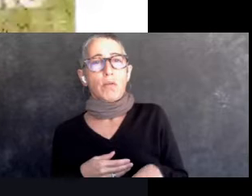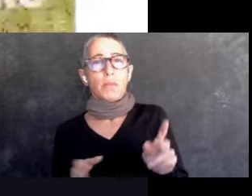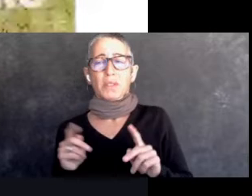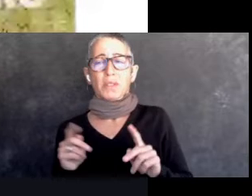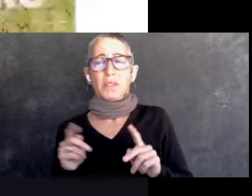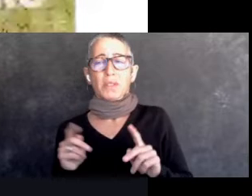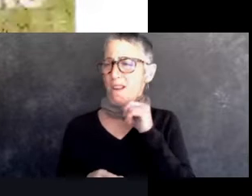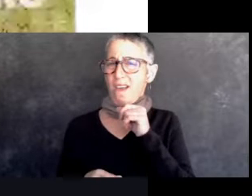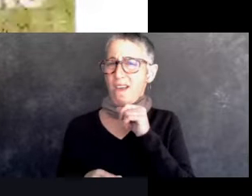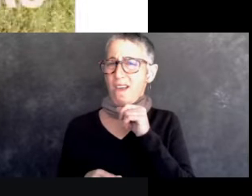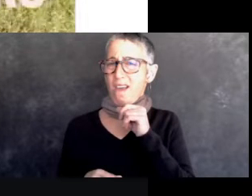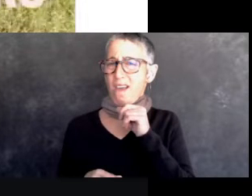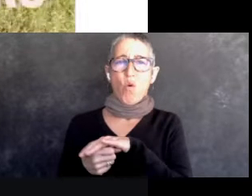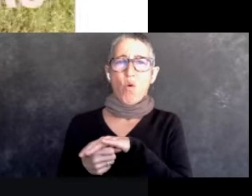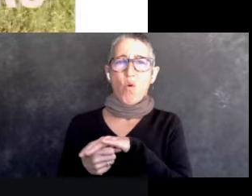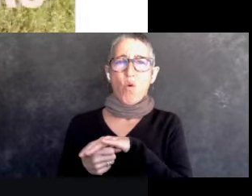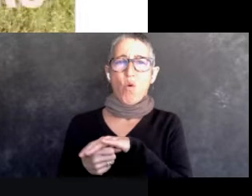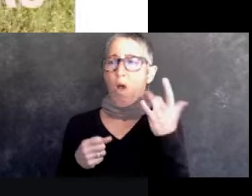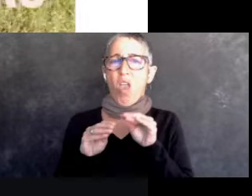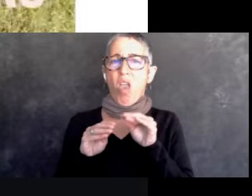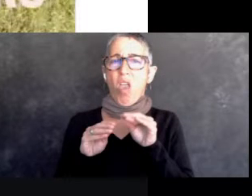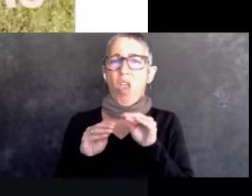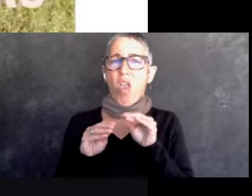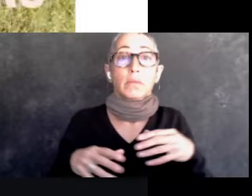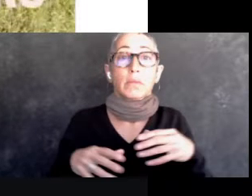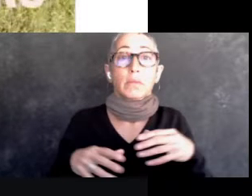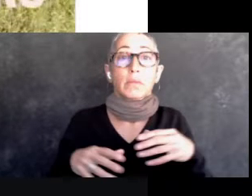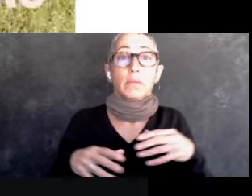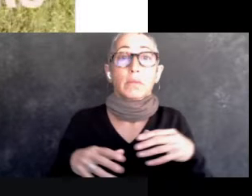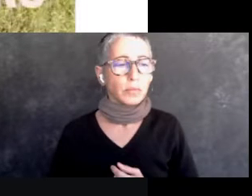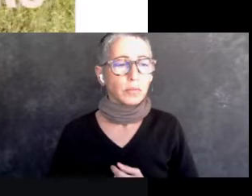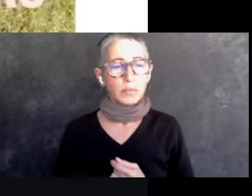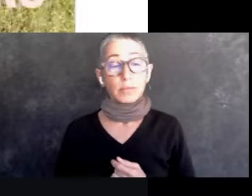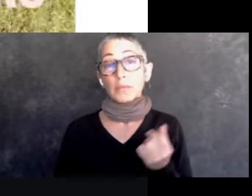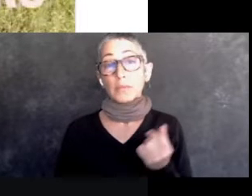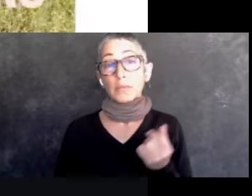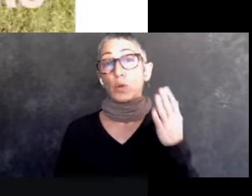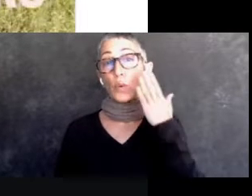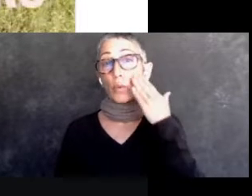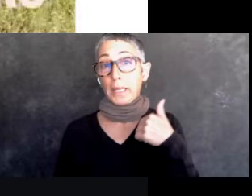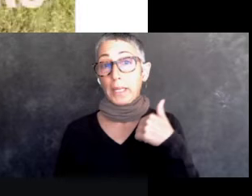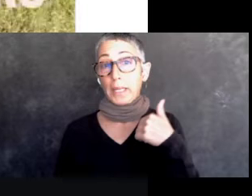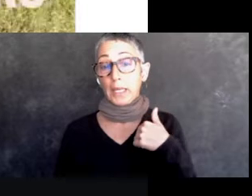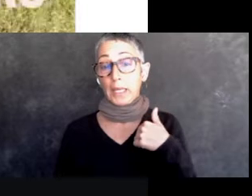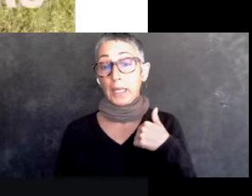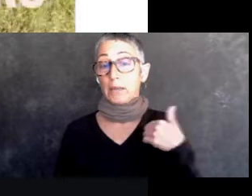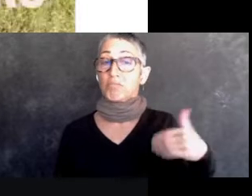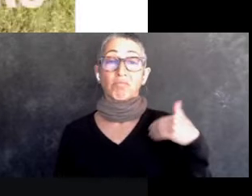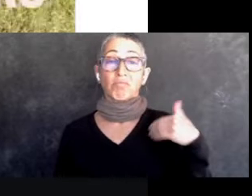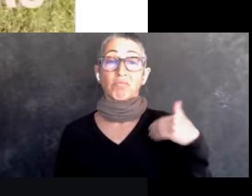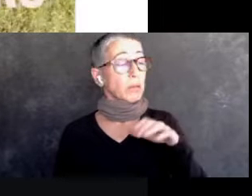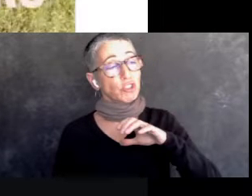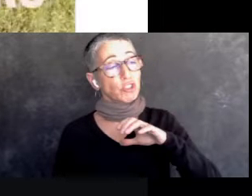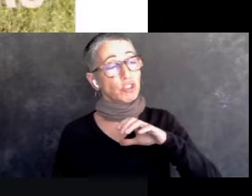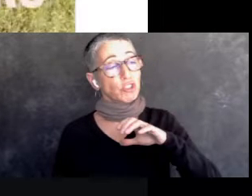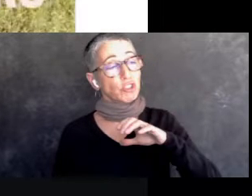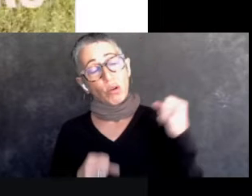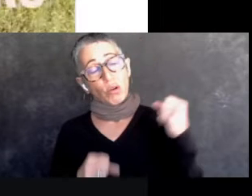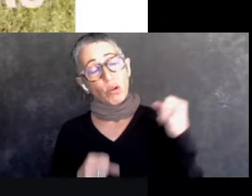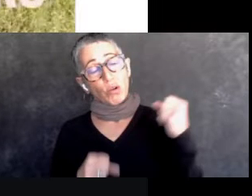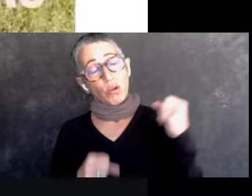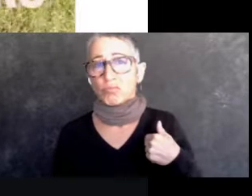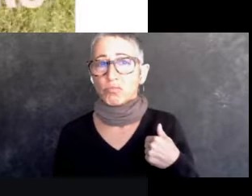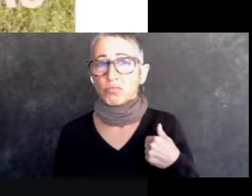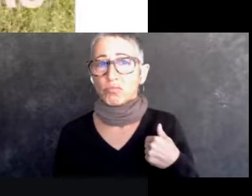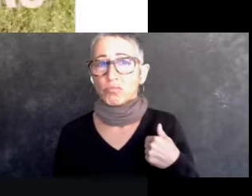Okay. Um, and, and, uh, if you know me, you know that I rep Chicago hard. I'm a Chicagoan until Chicago ends. Uh,